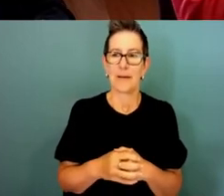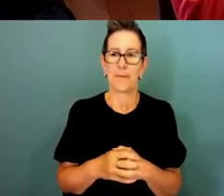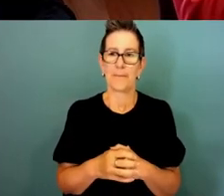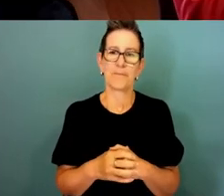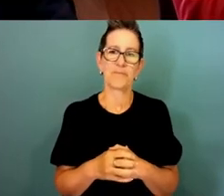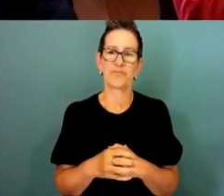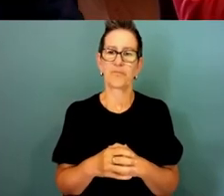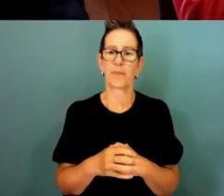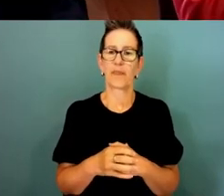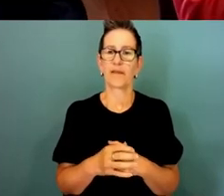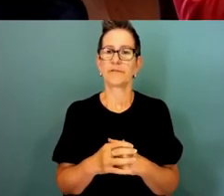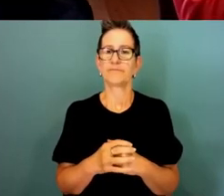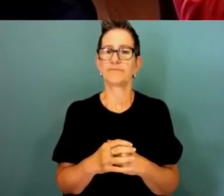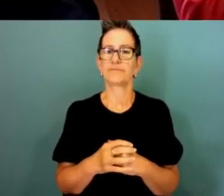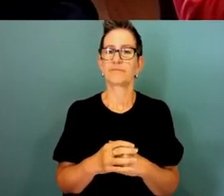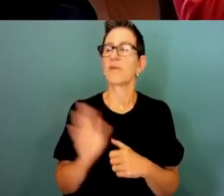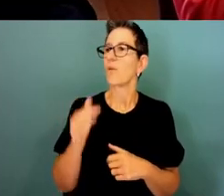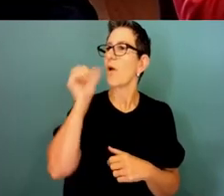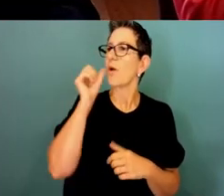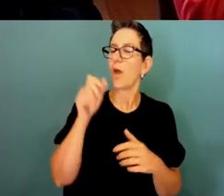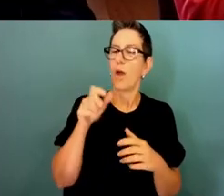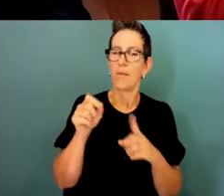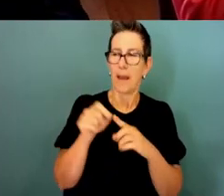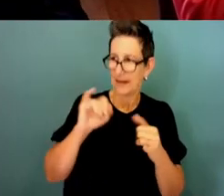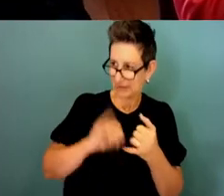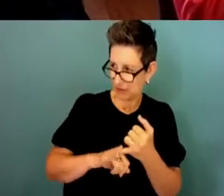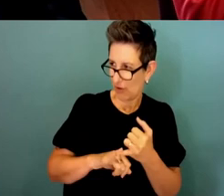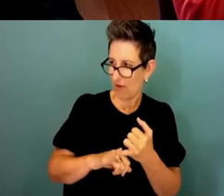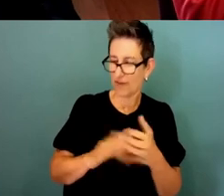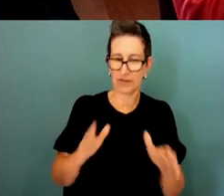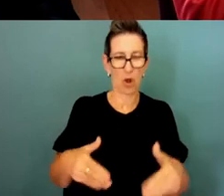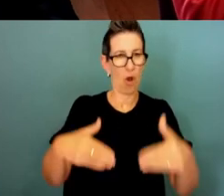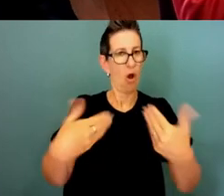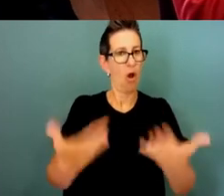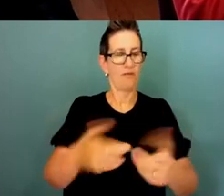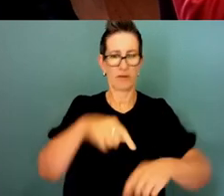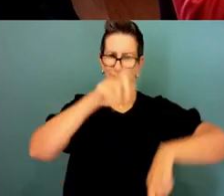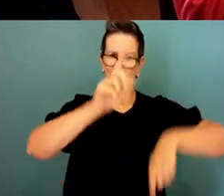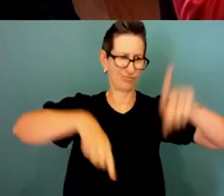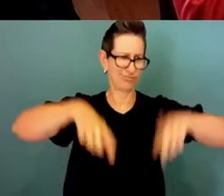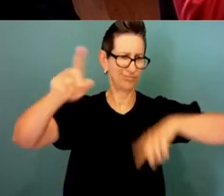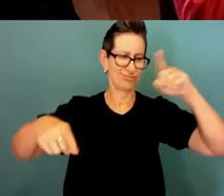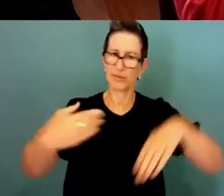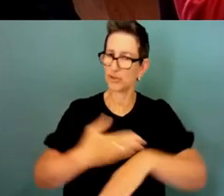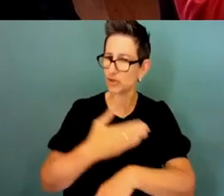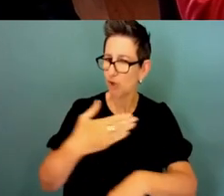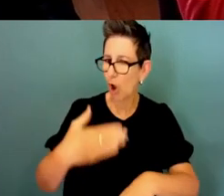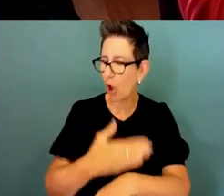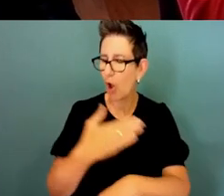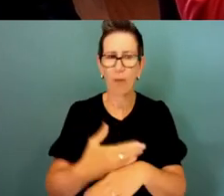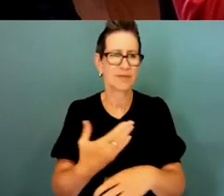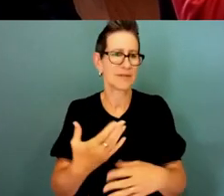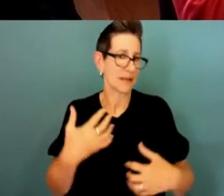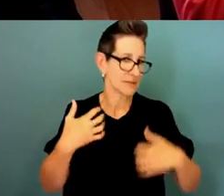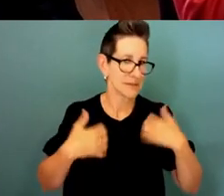look we all know that the public service office has such a variety of roles and there's excitement and there's a lot to